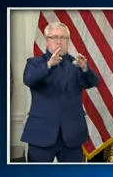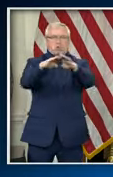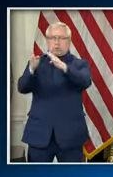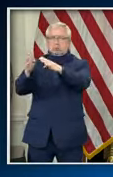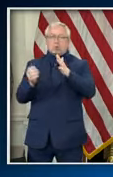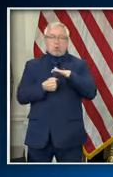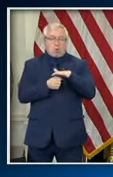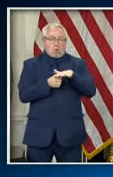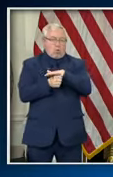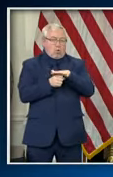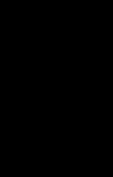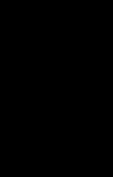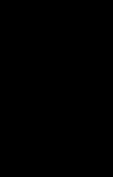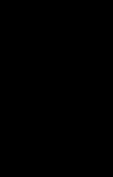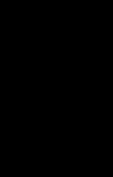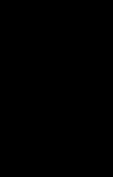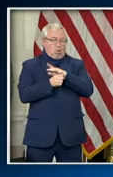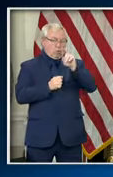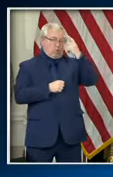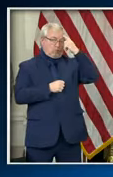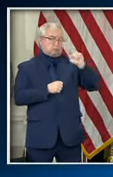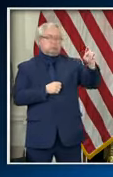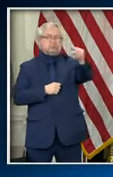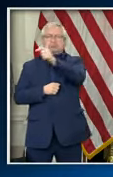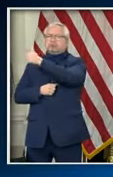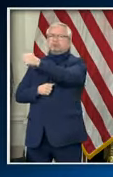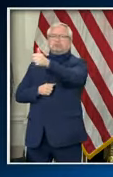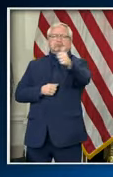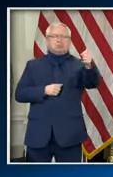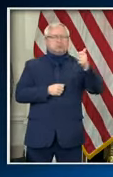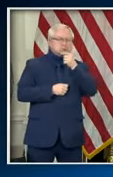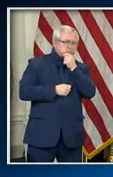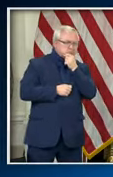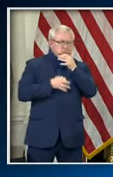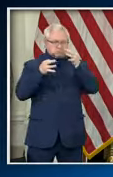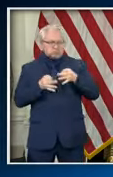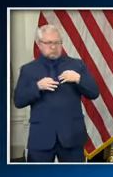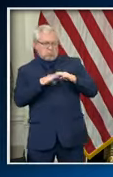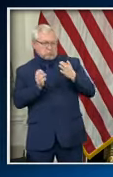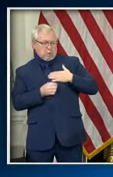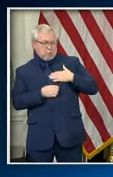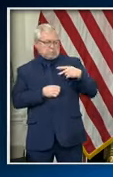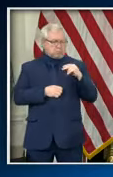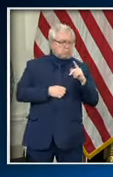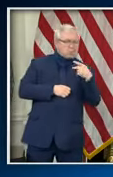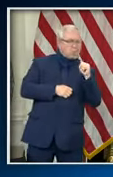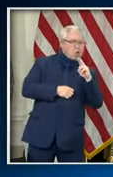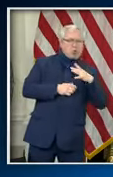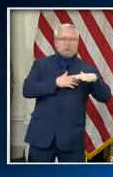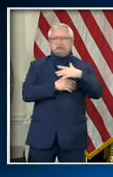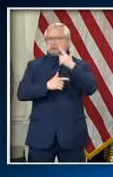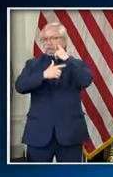at their discretion however it will remain critical that you continue